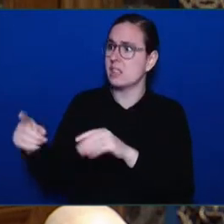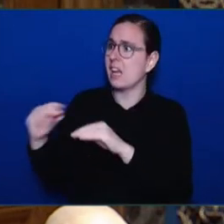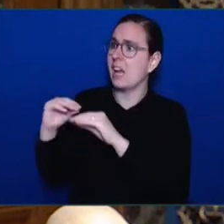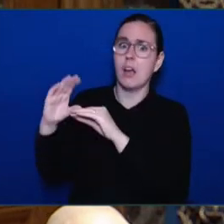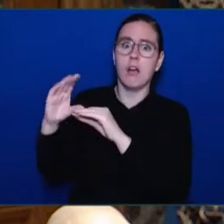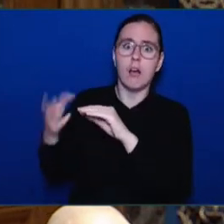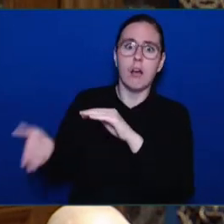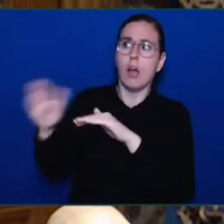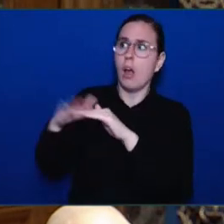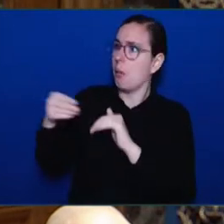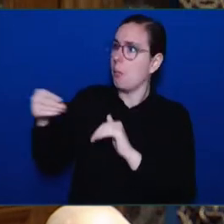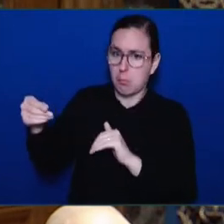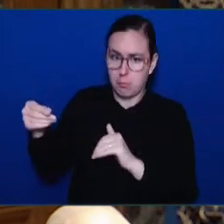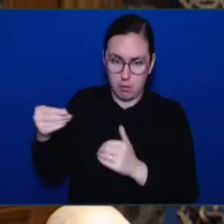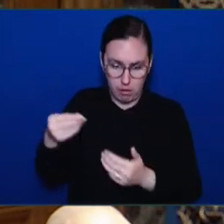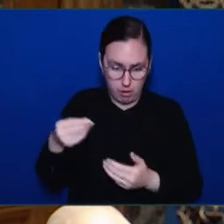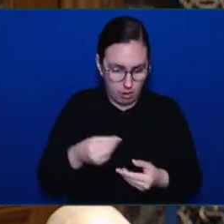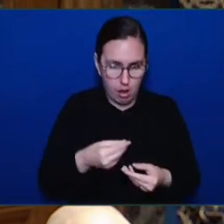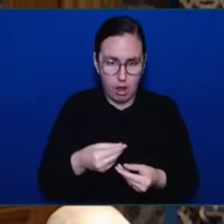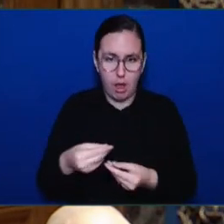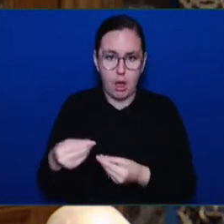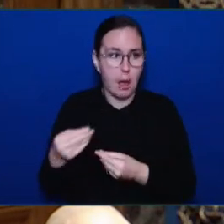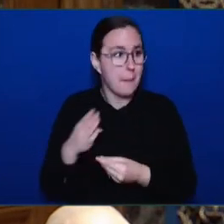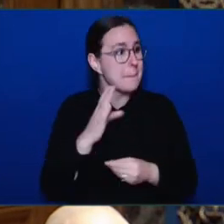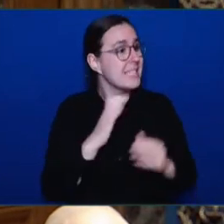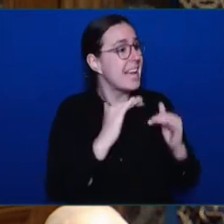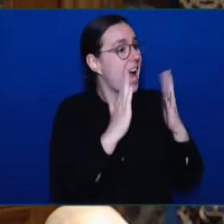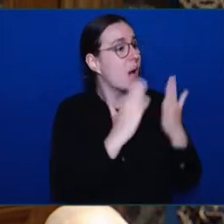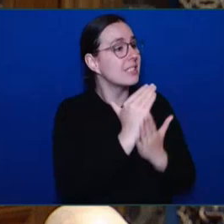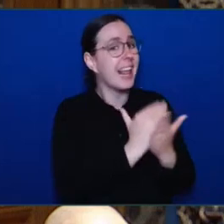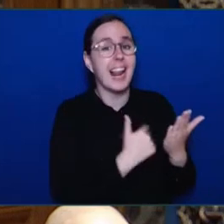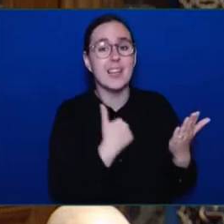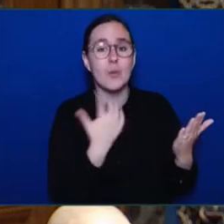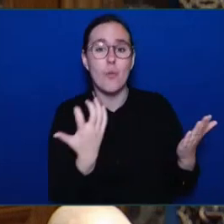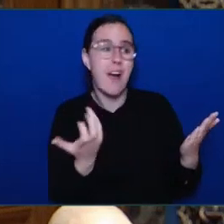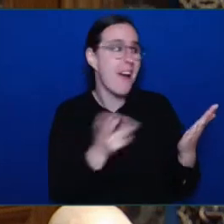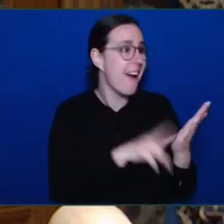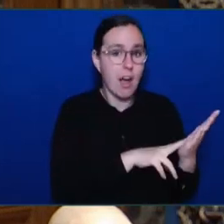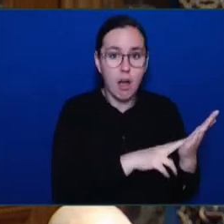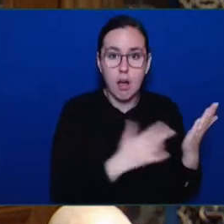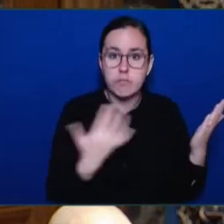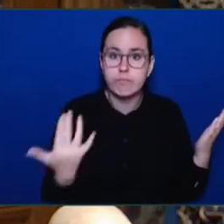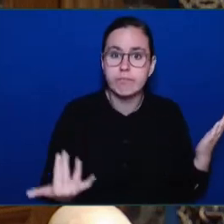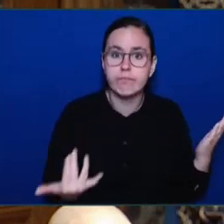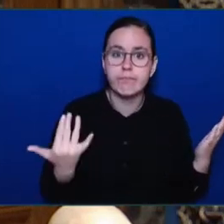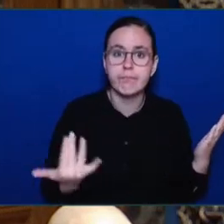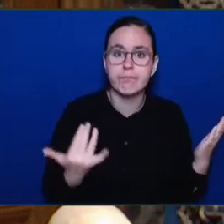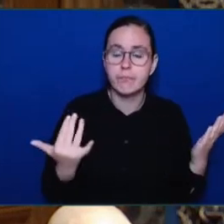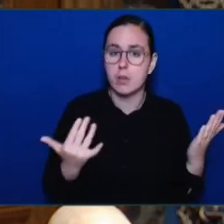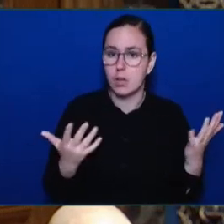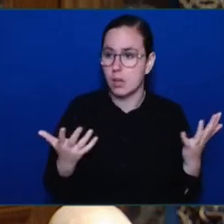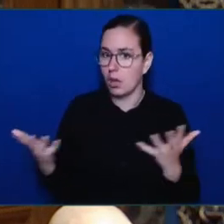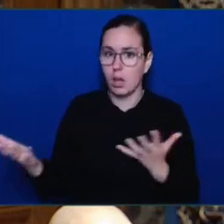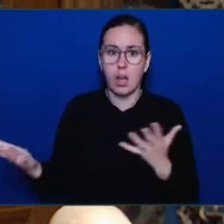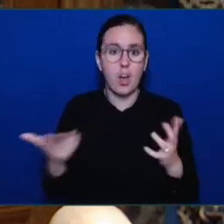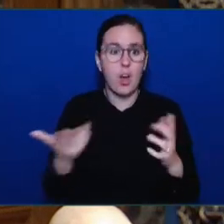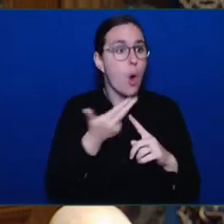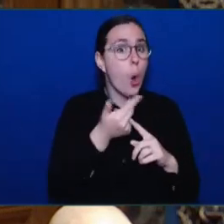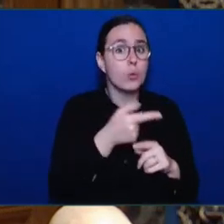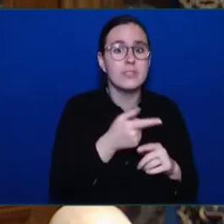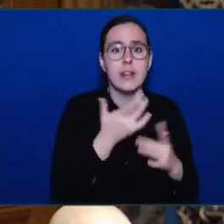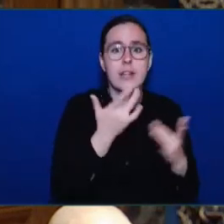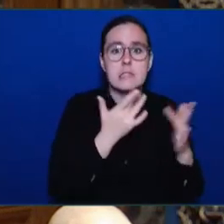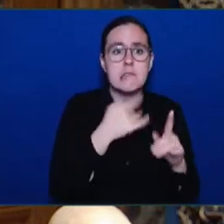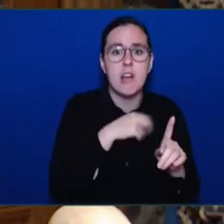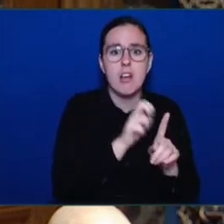She was forced to seek shelter in local motels, quickly exhausted her insufficient person with disability benefits, and she